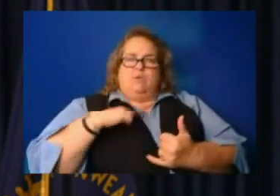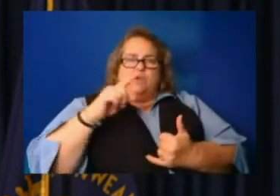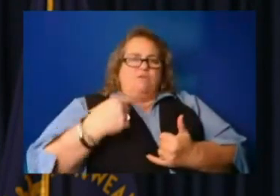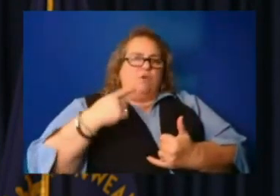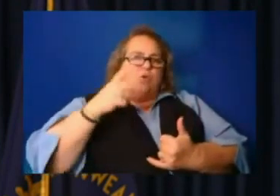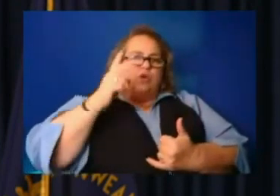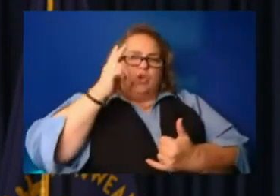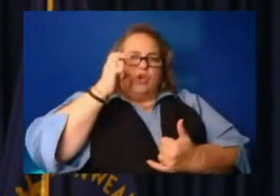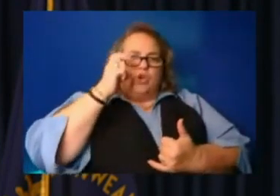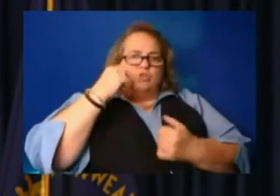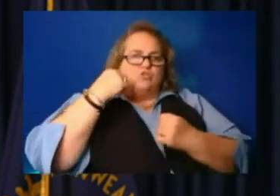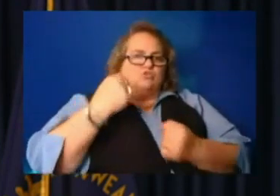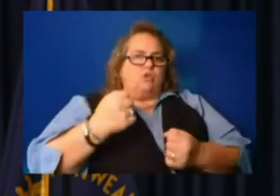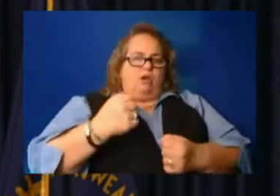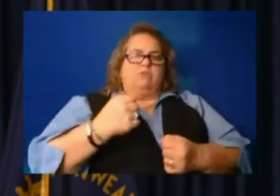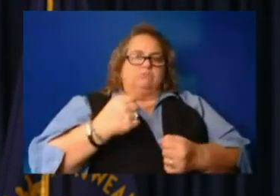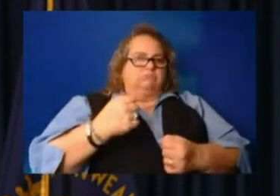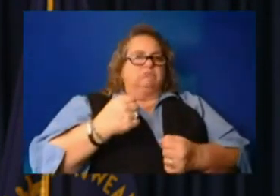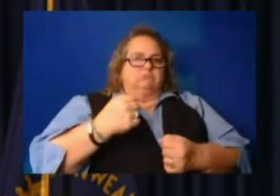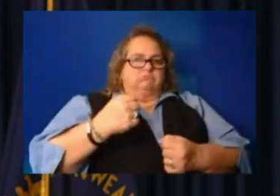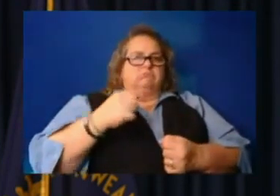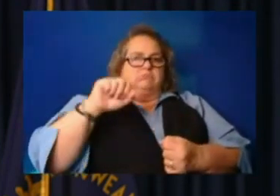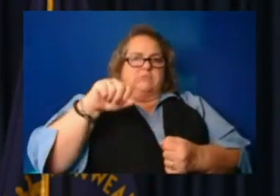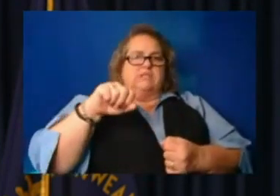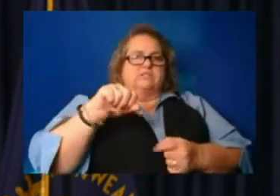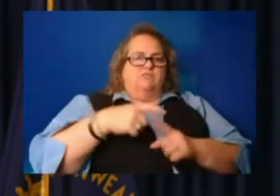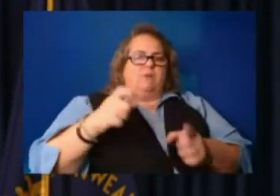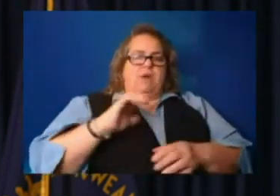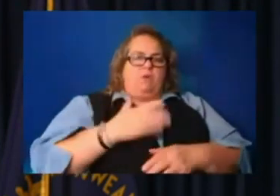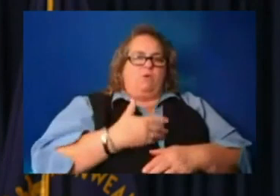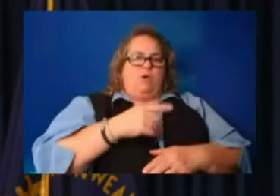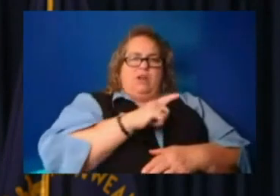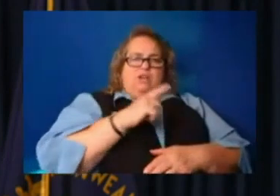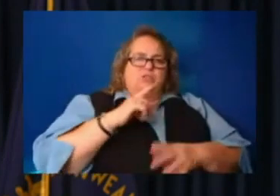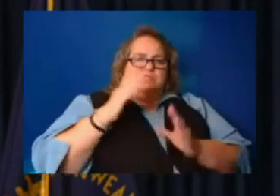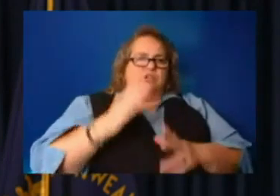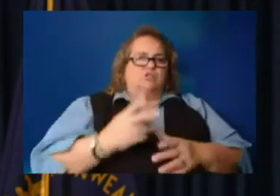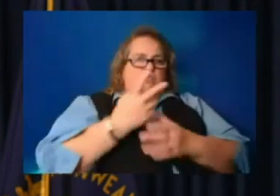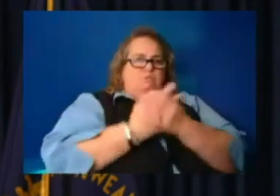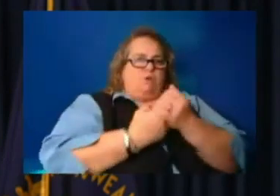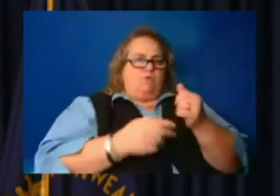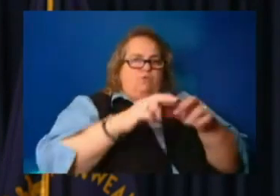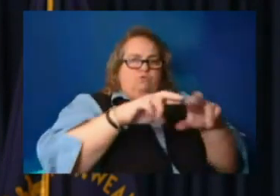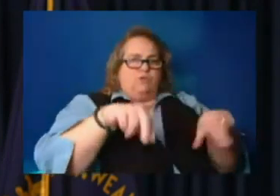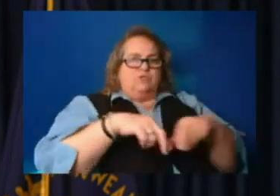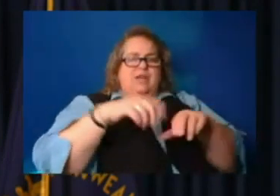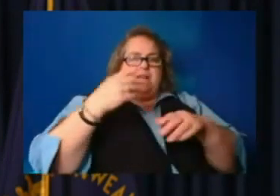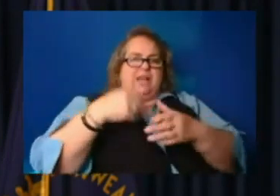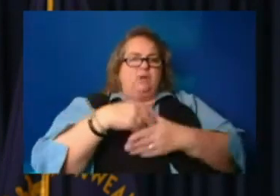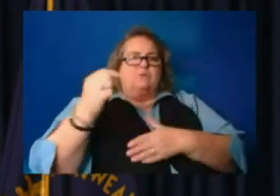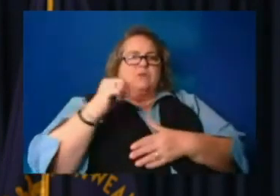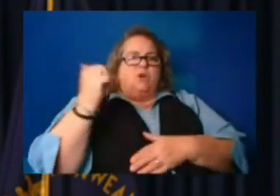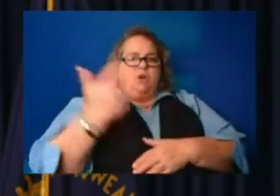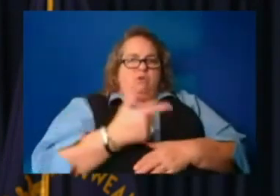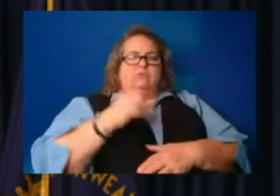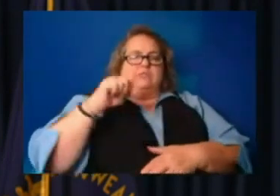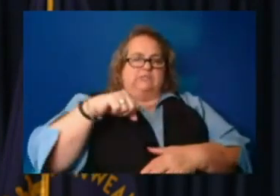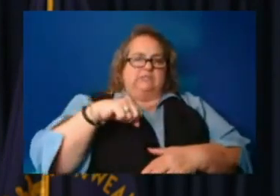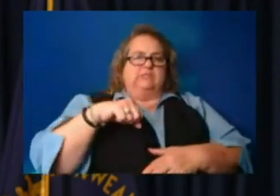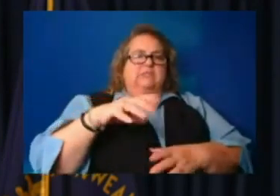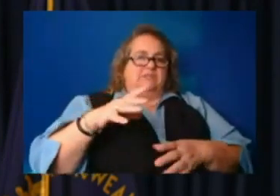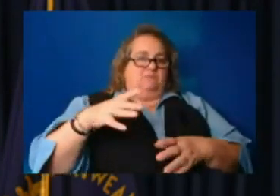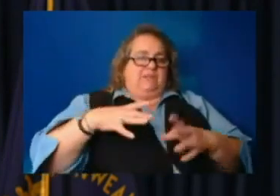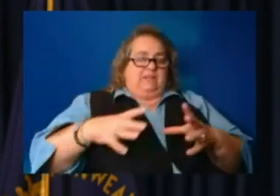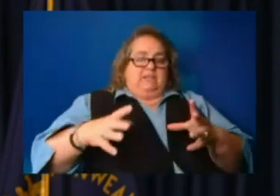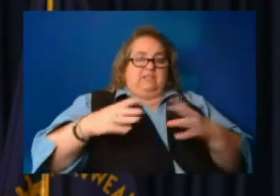strong willingness, uh, from our legislators, both from the region and outside of it. I anticipate that's something, uh, that we'll